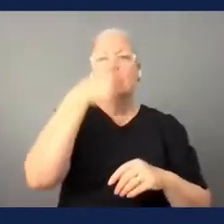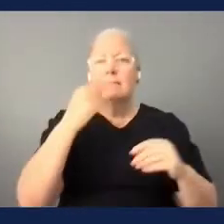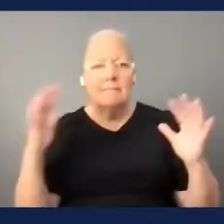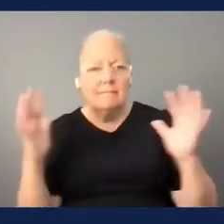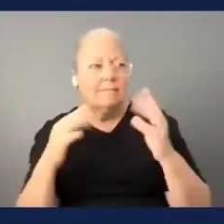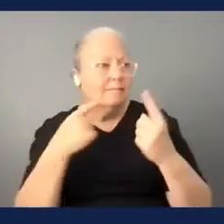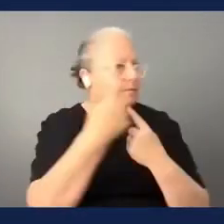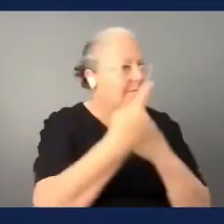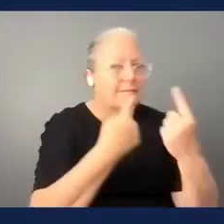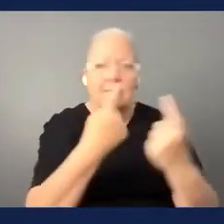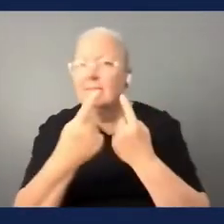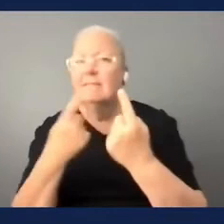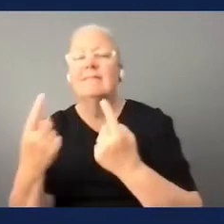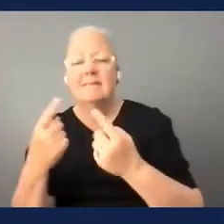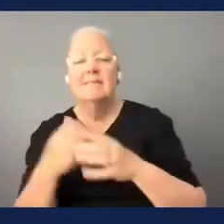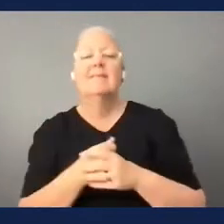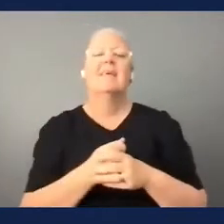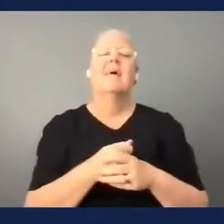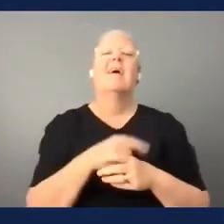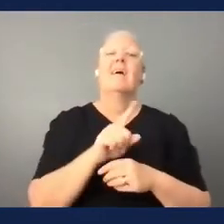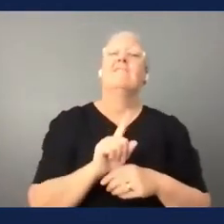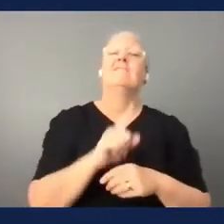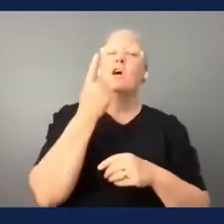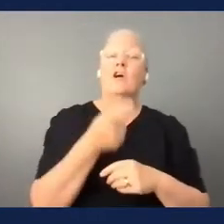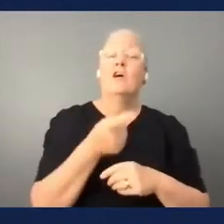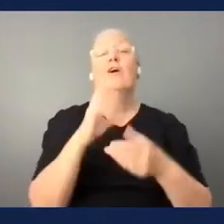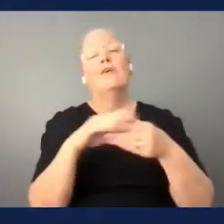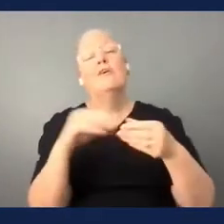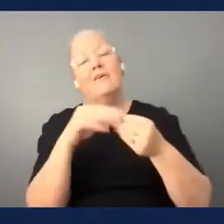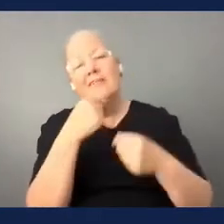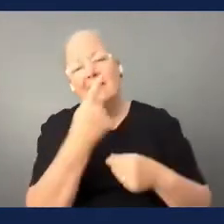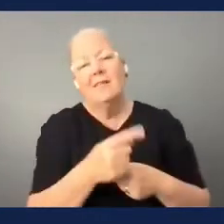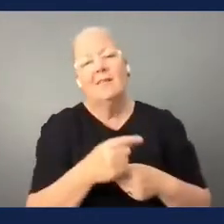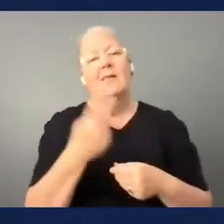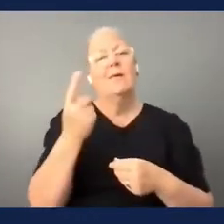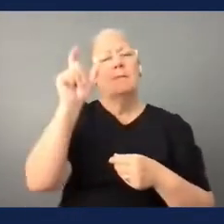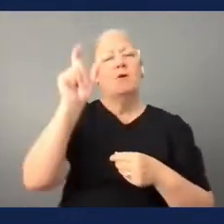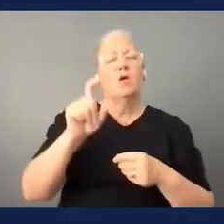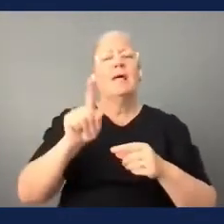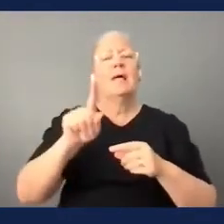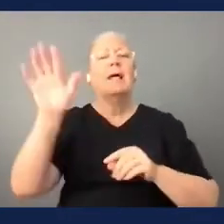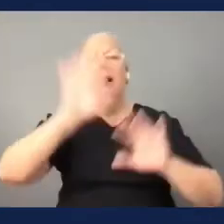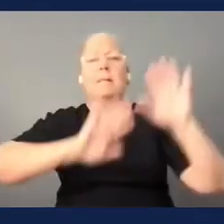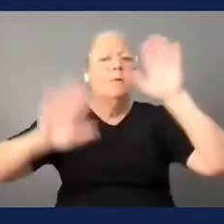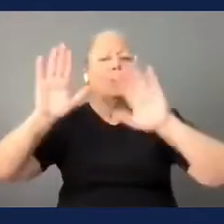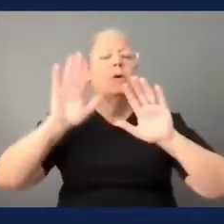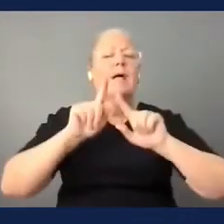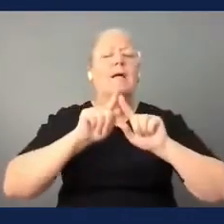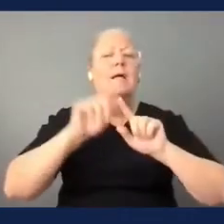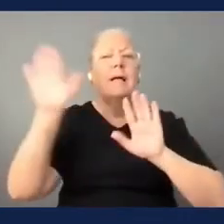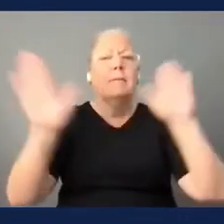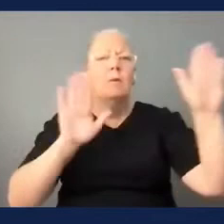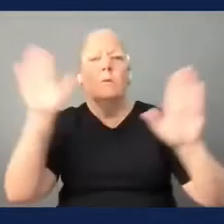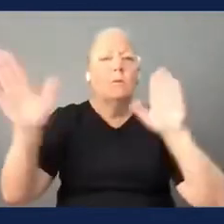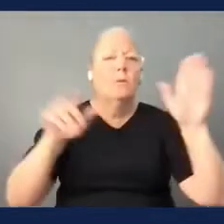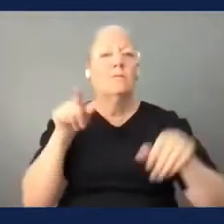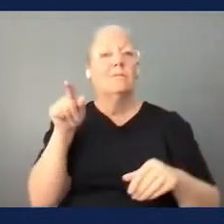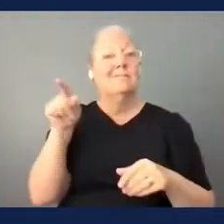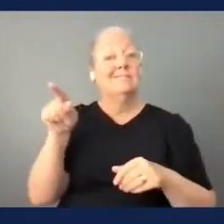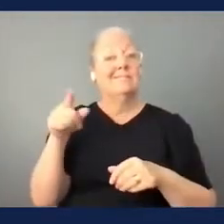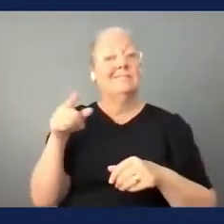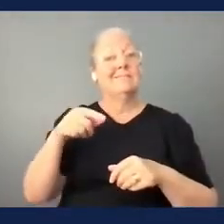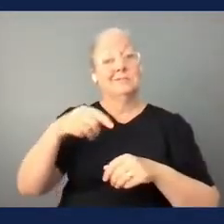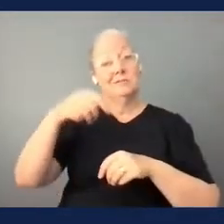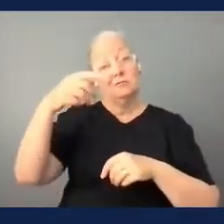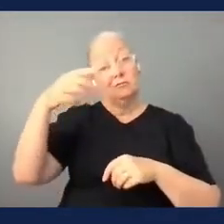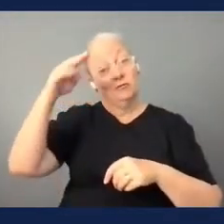story i'm going to tell about the first one there is a famous irish goalkeeper called pachy bonner okay who was extremely famous he